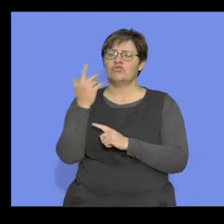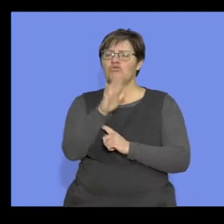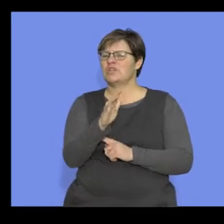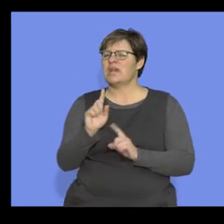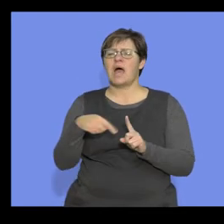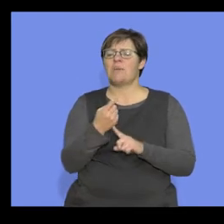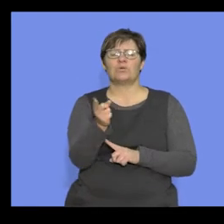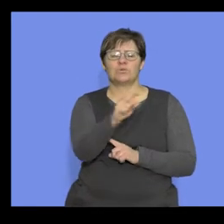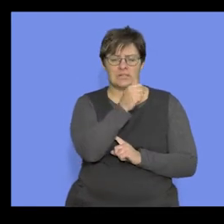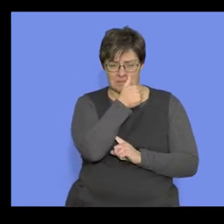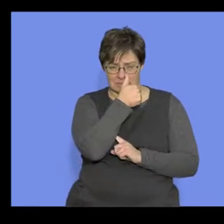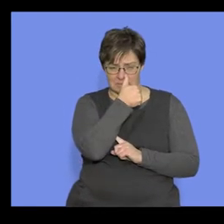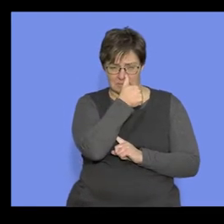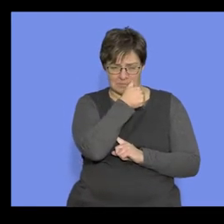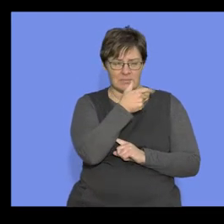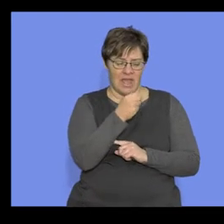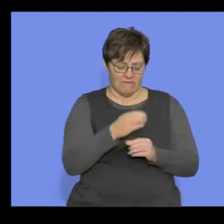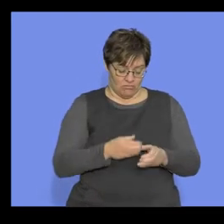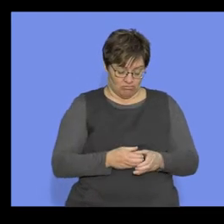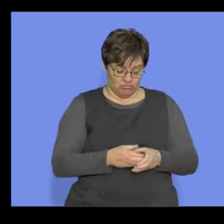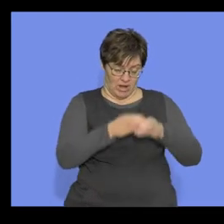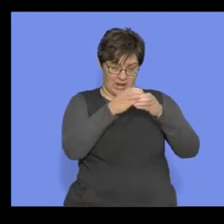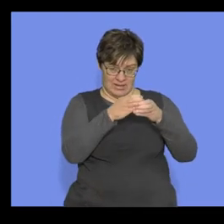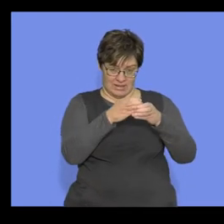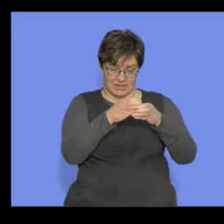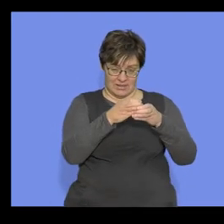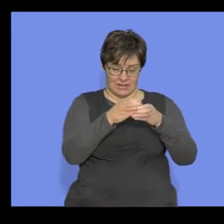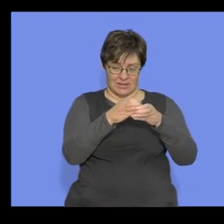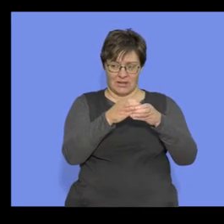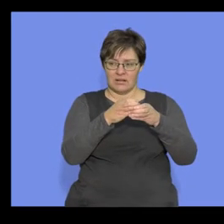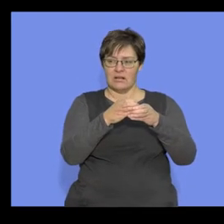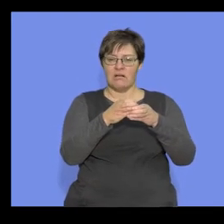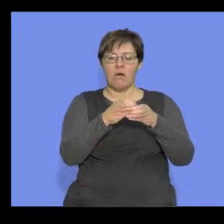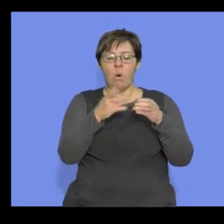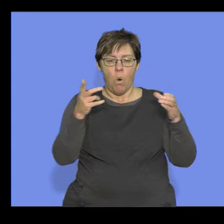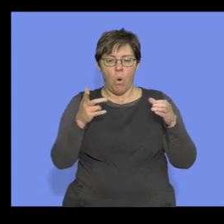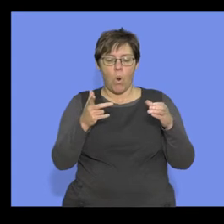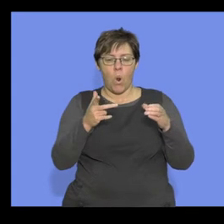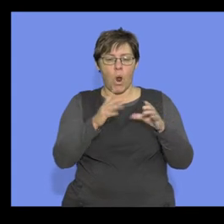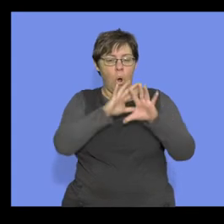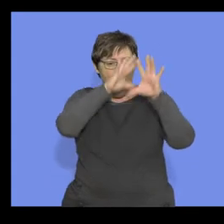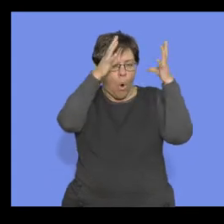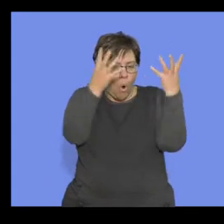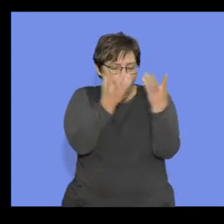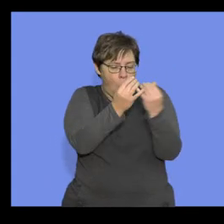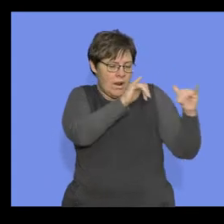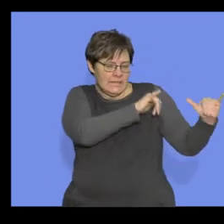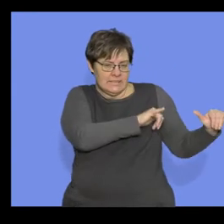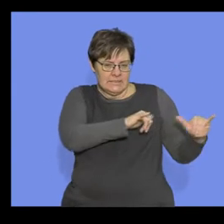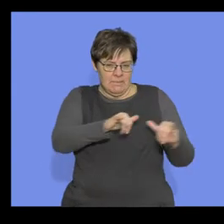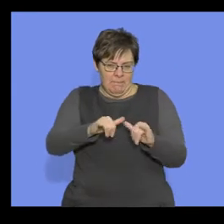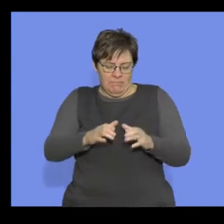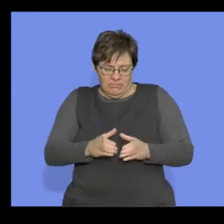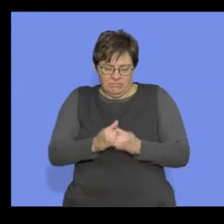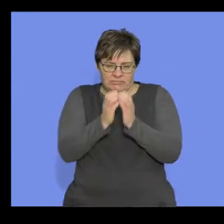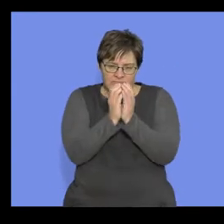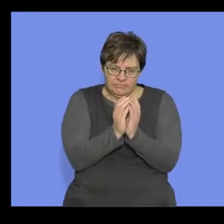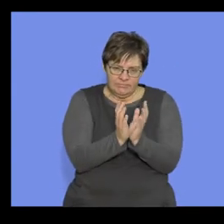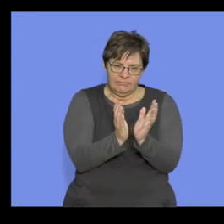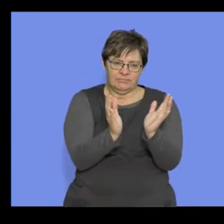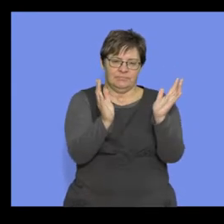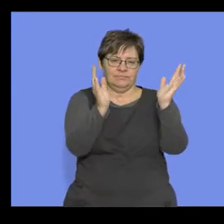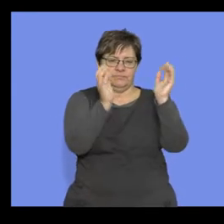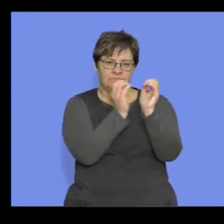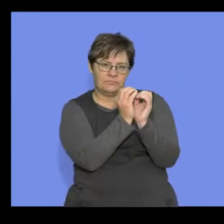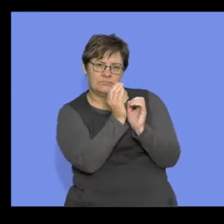a tree about? A tree has a tree trunk that the whole tree has in common. And then what